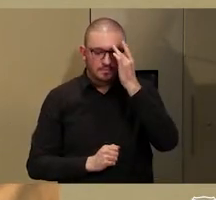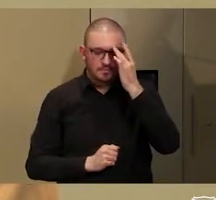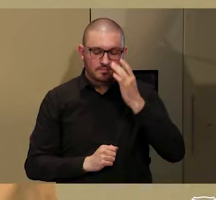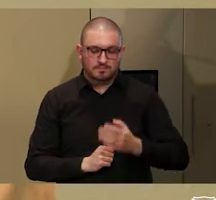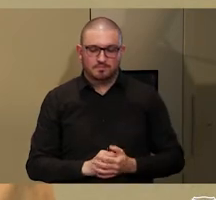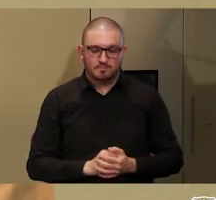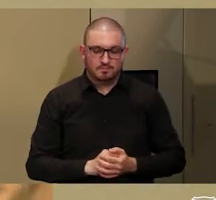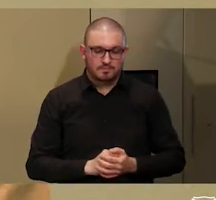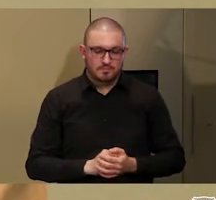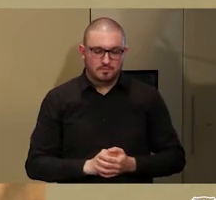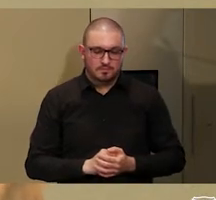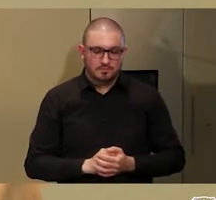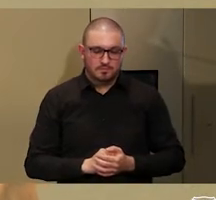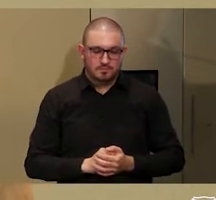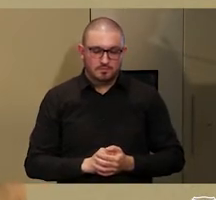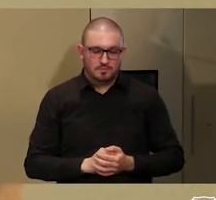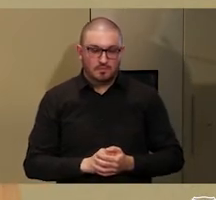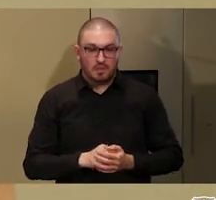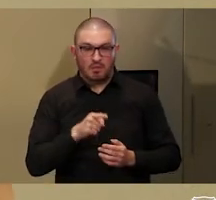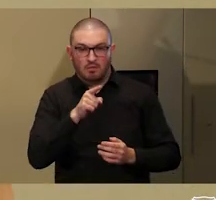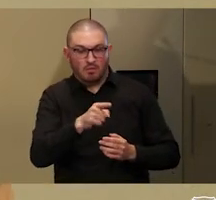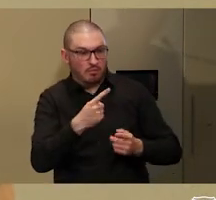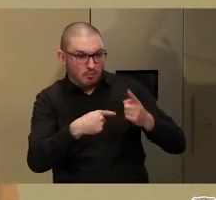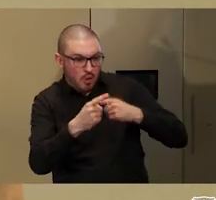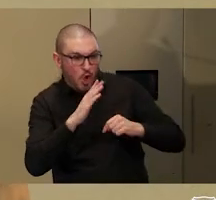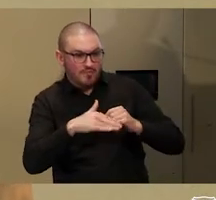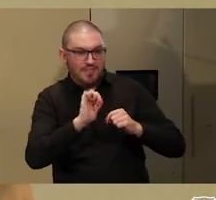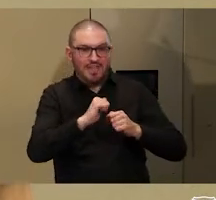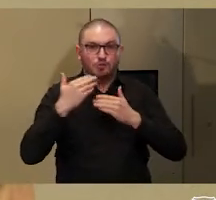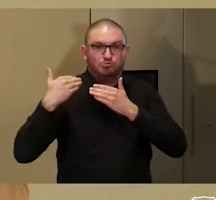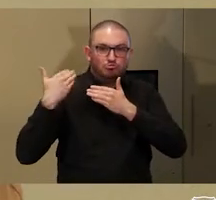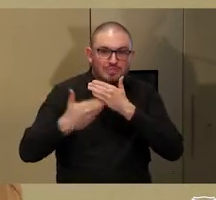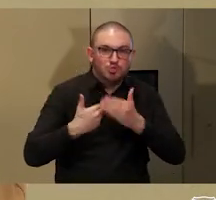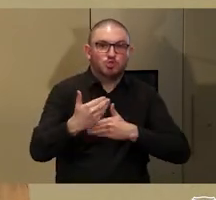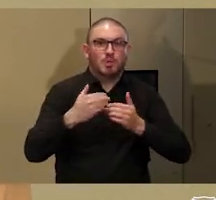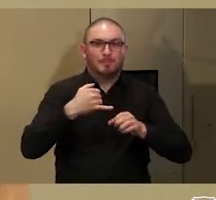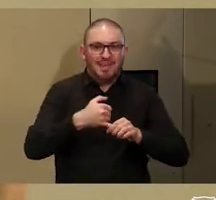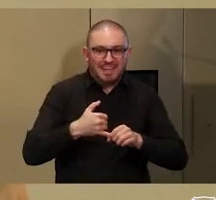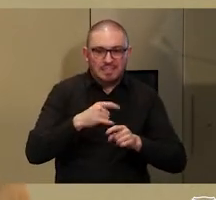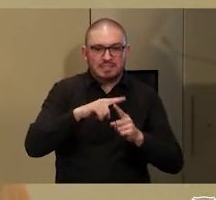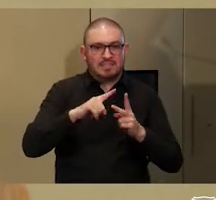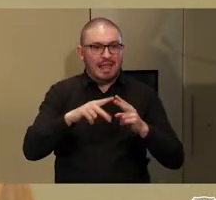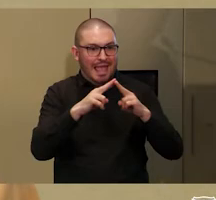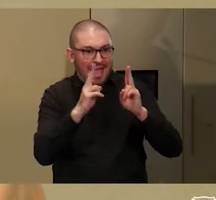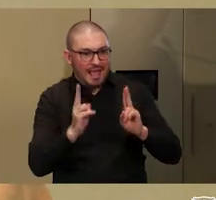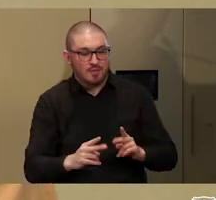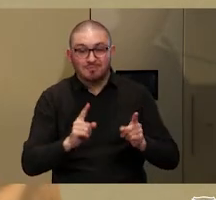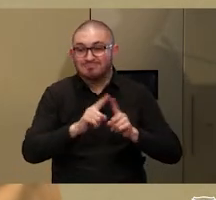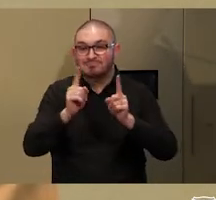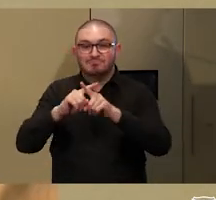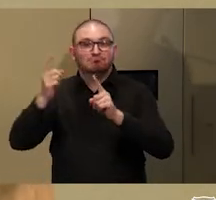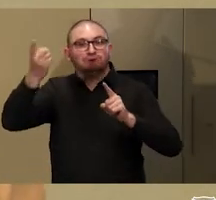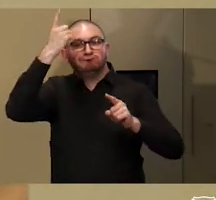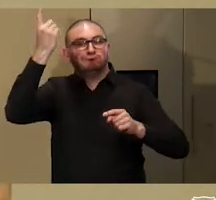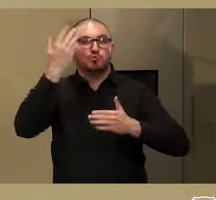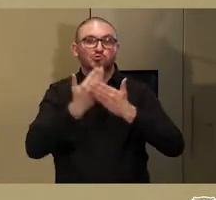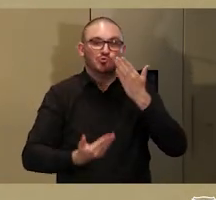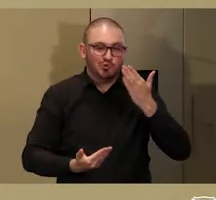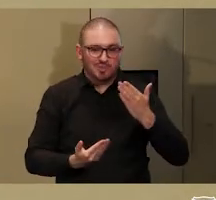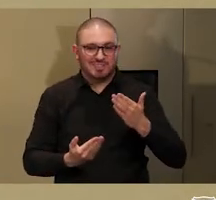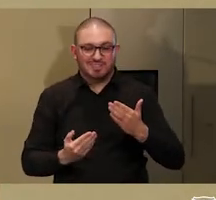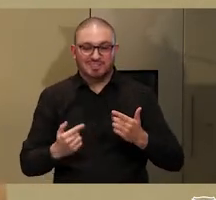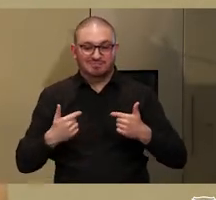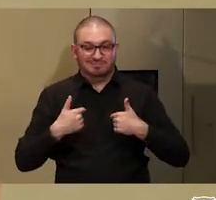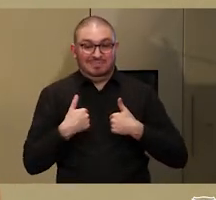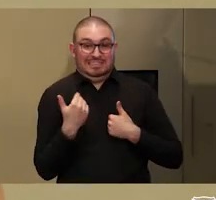traditional medicines, sacred houses, a whole host of wonderful folk tales in this book, which was